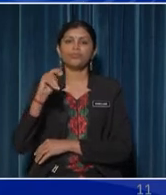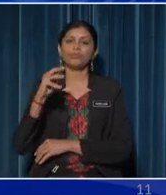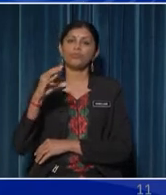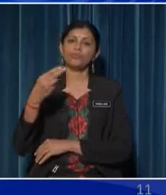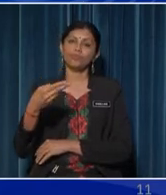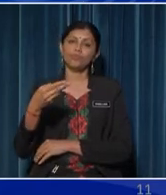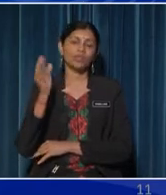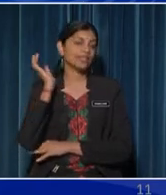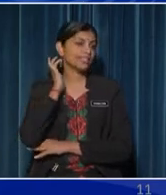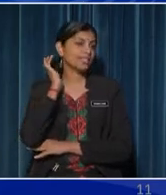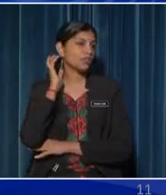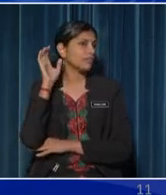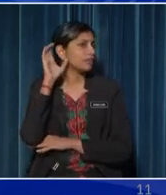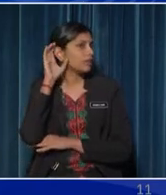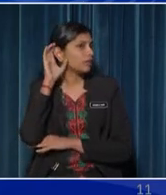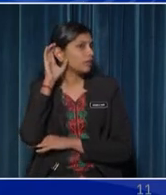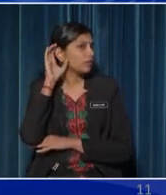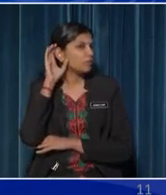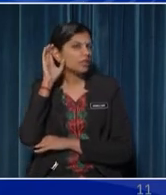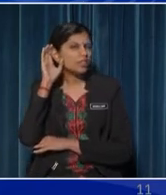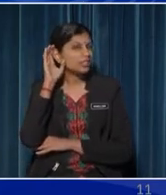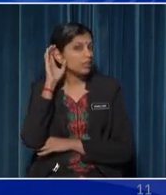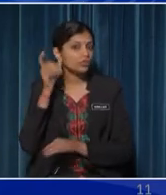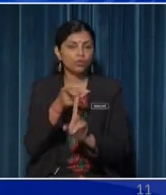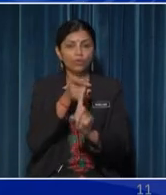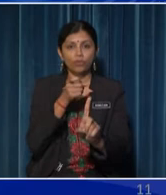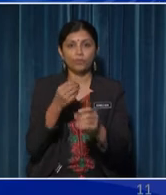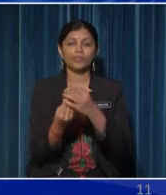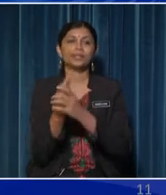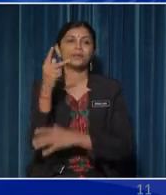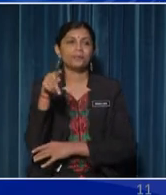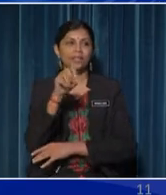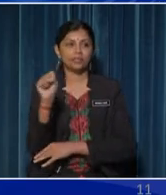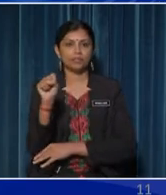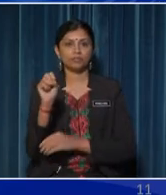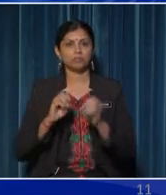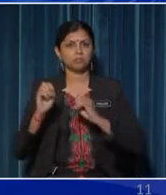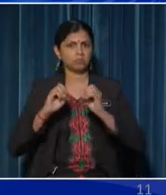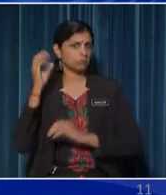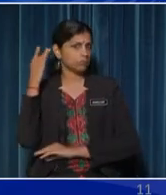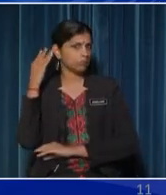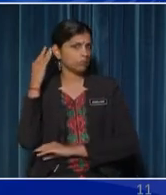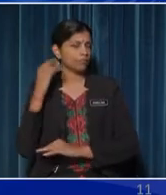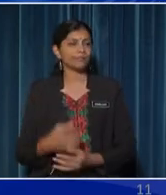We try to hear sounds from the plants But it gives us no sound